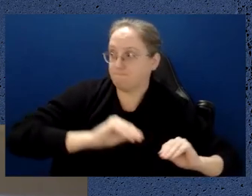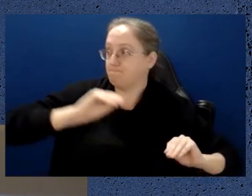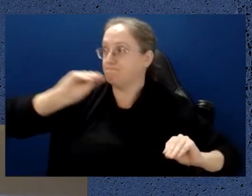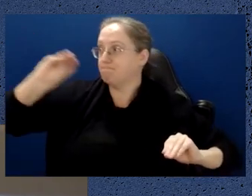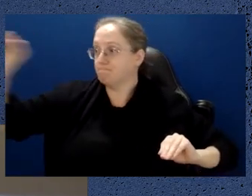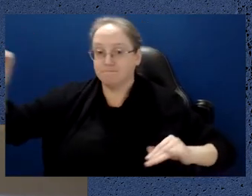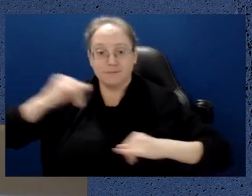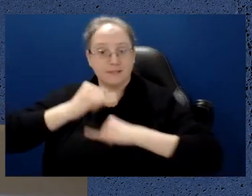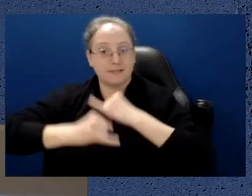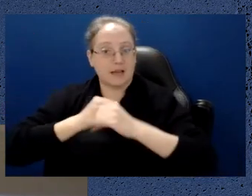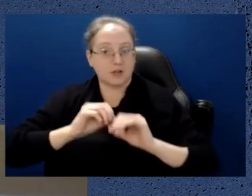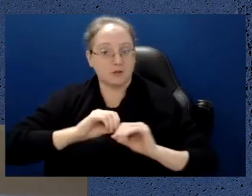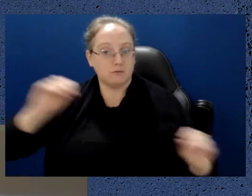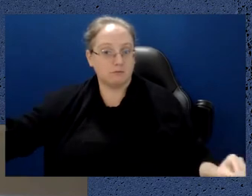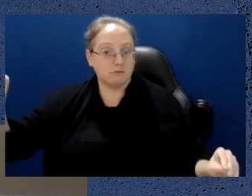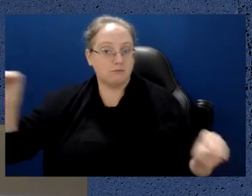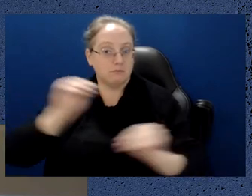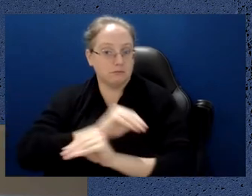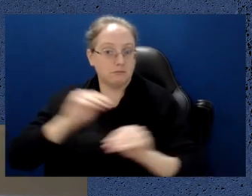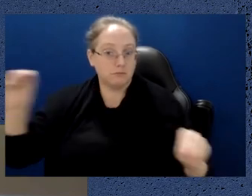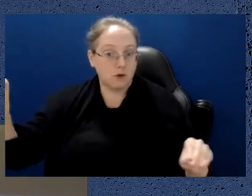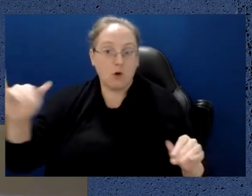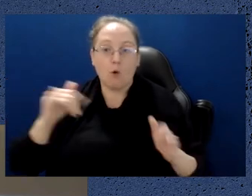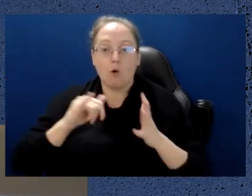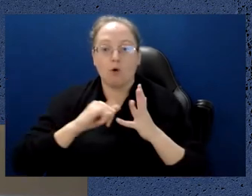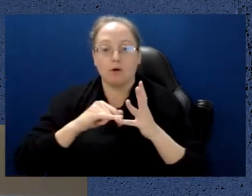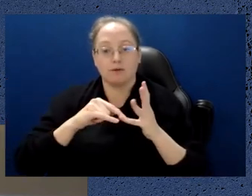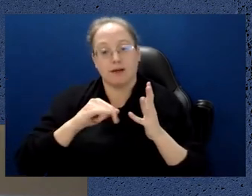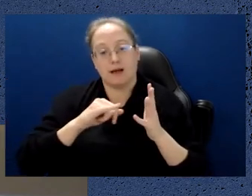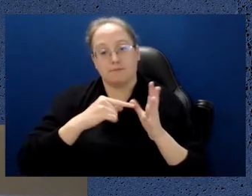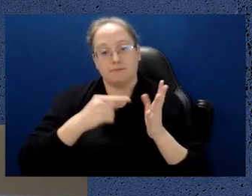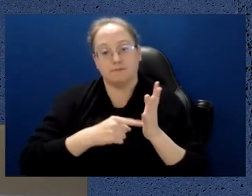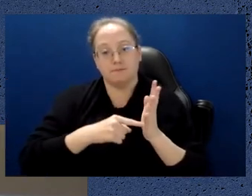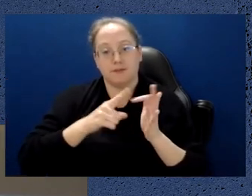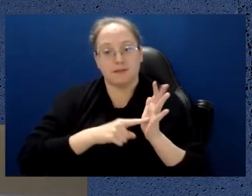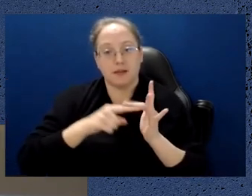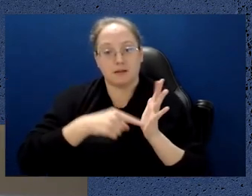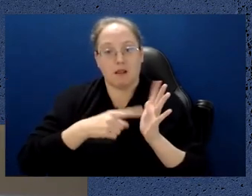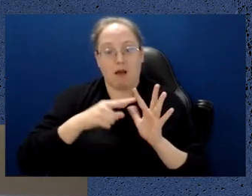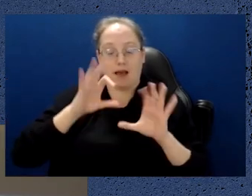some in principle demonstrations for using satellite based quantum key distribution, for example.